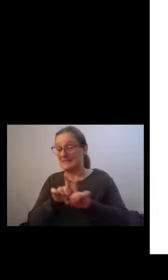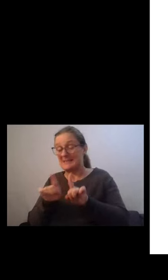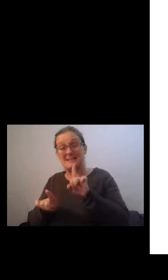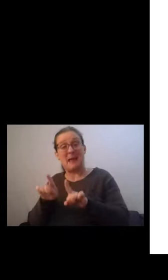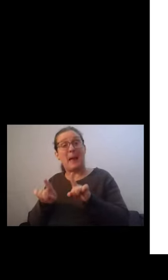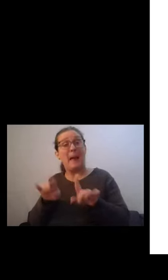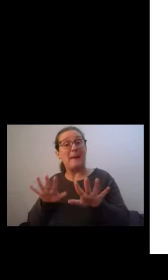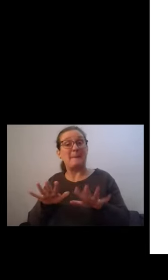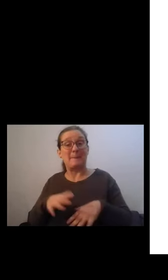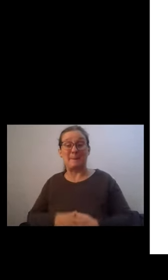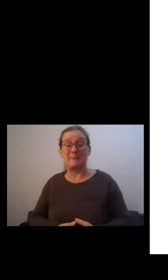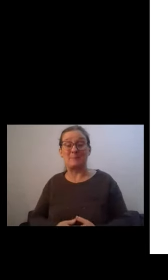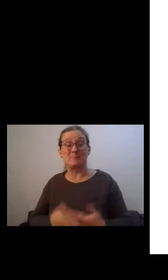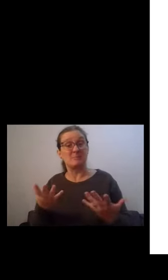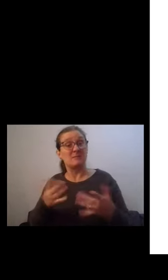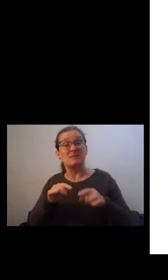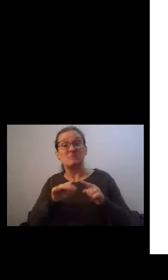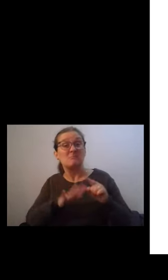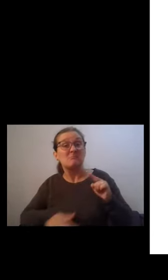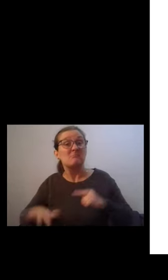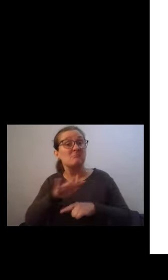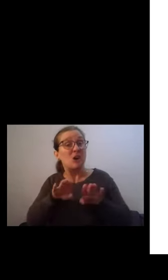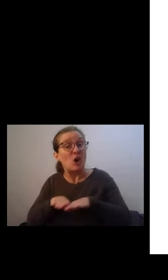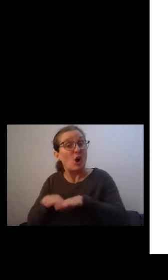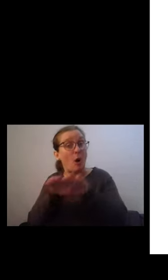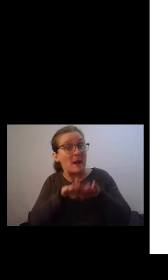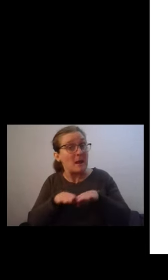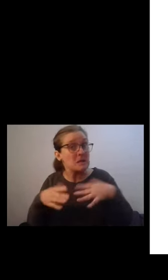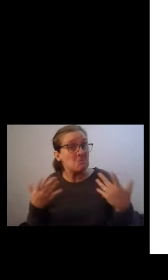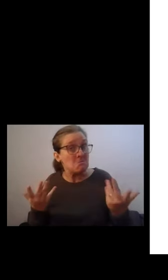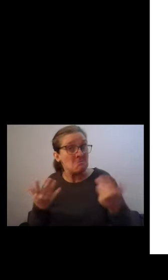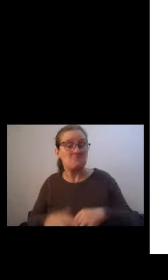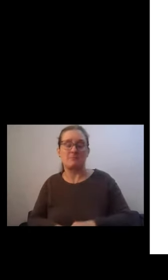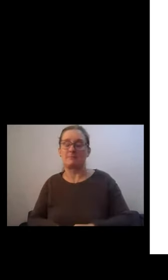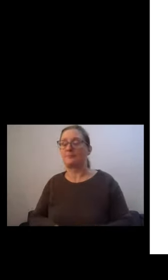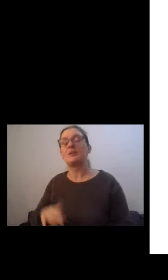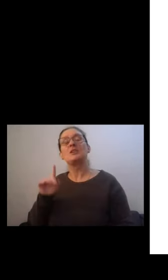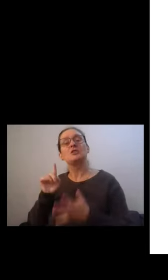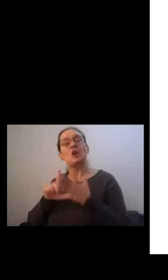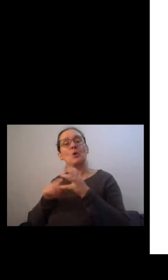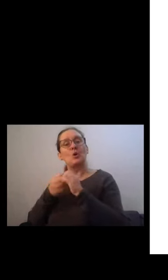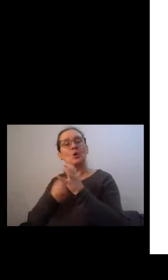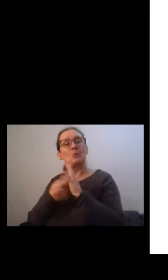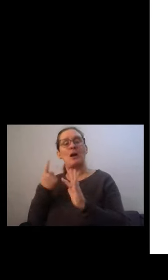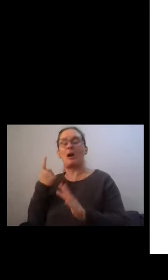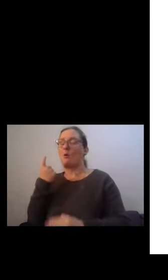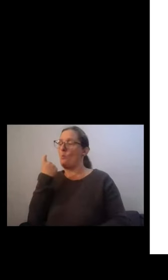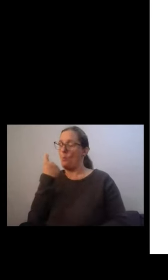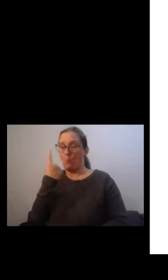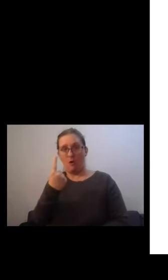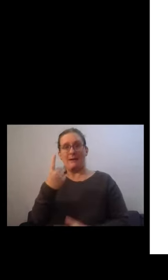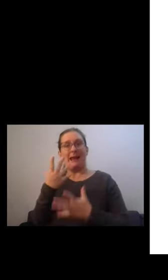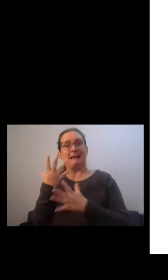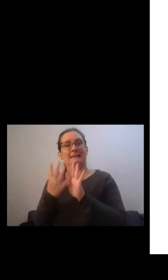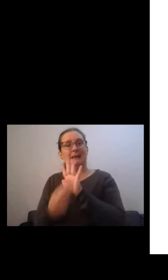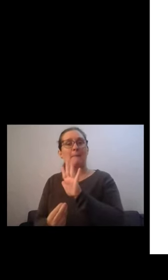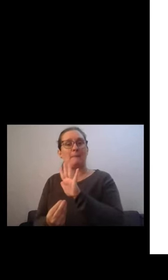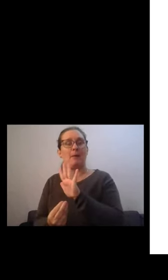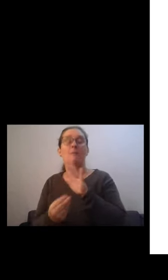Thank you. Yes. So, the Uber driver was just an example. In fact, we're looking at other sectors as well.